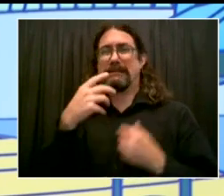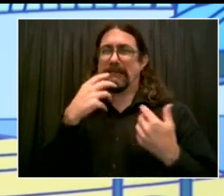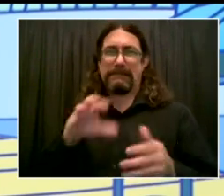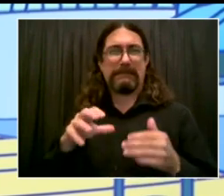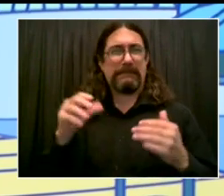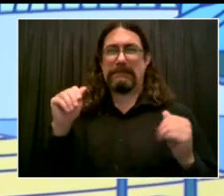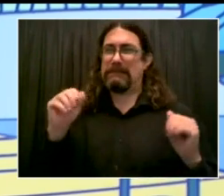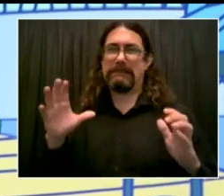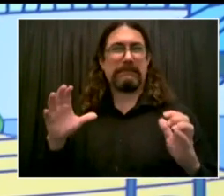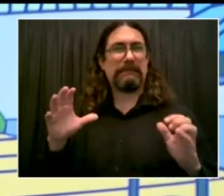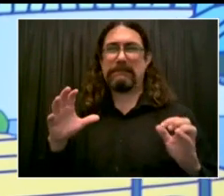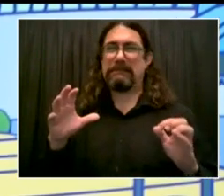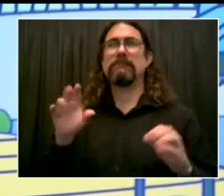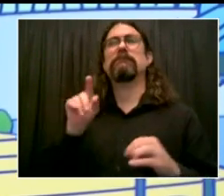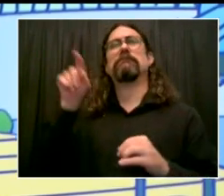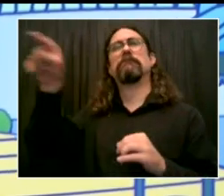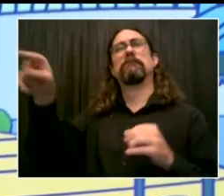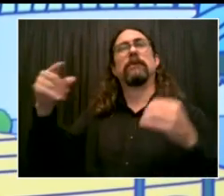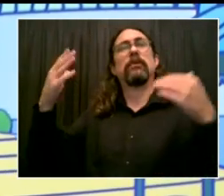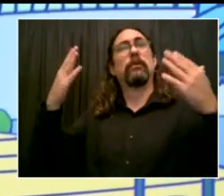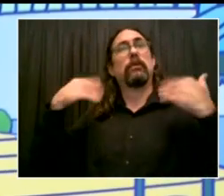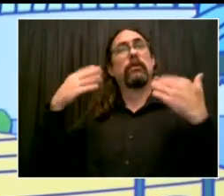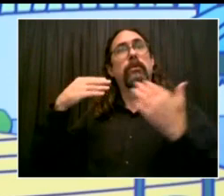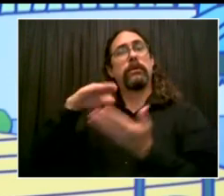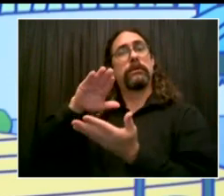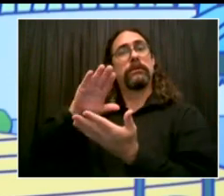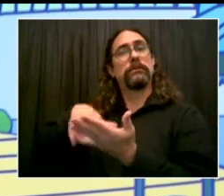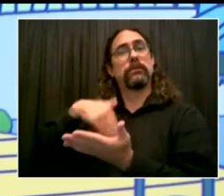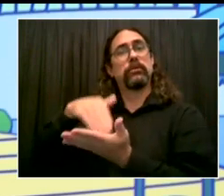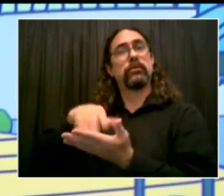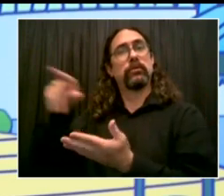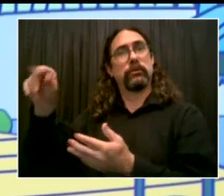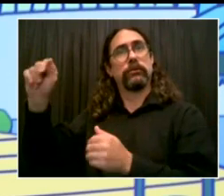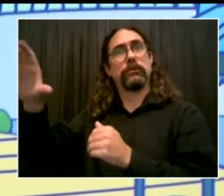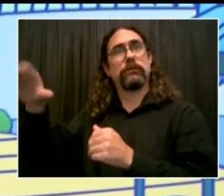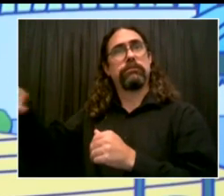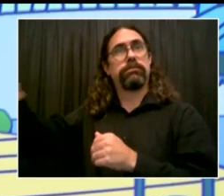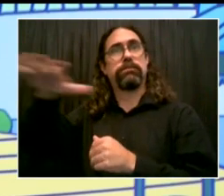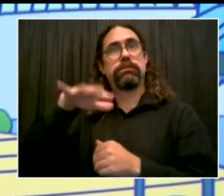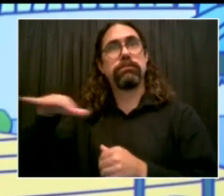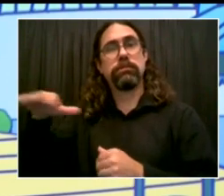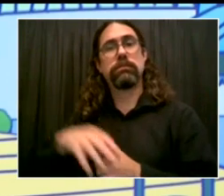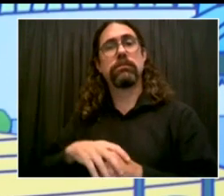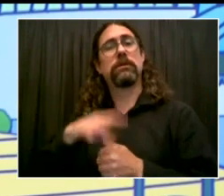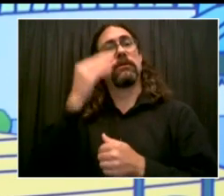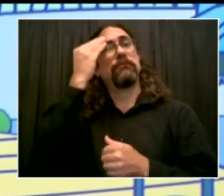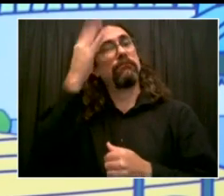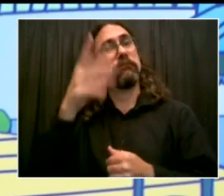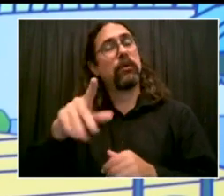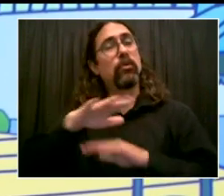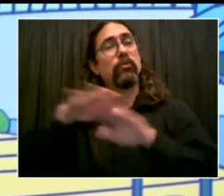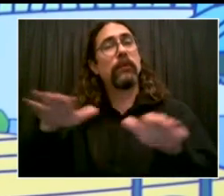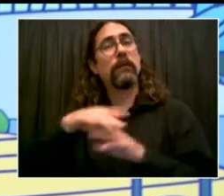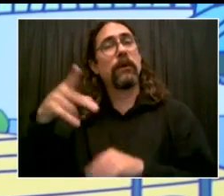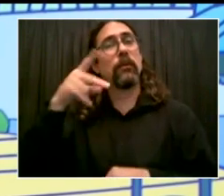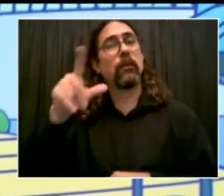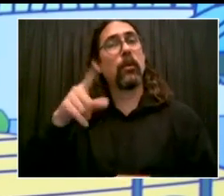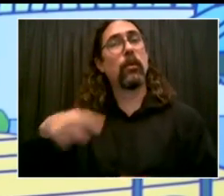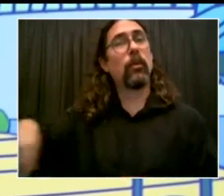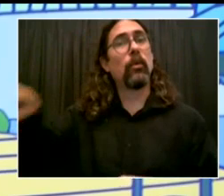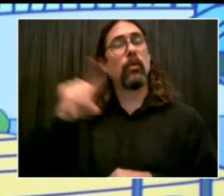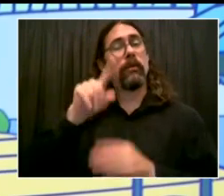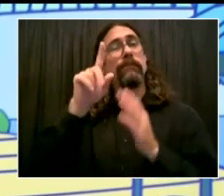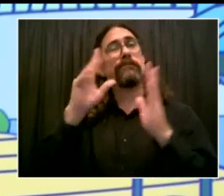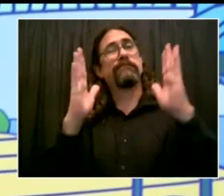.gov slash beattheheat for any information you need. But, everyone, stay cool. Stay hydrated. Look out for your neighbors. Look out for your